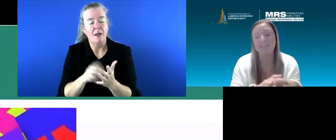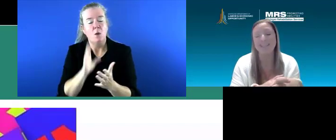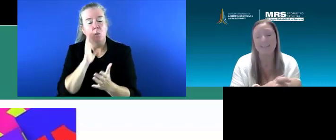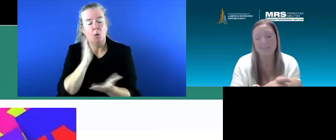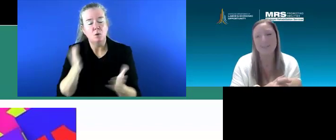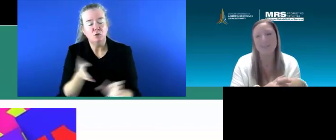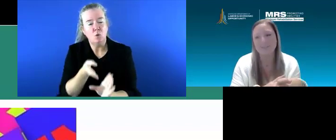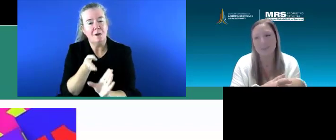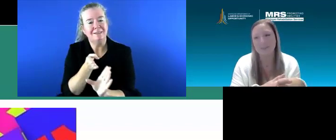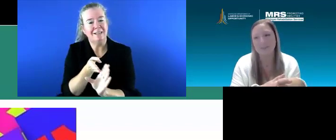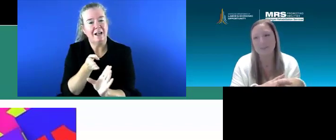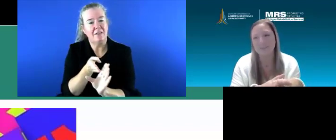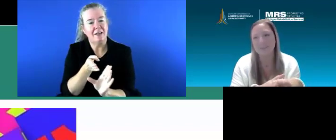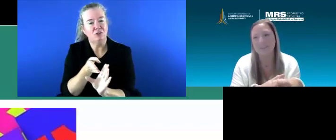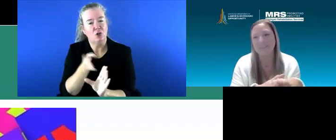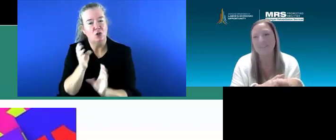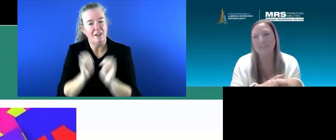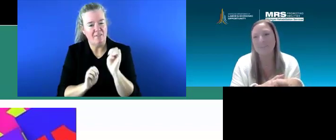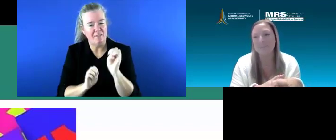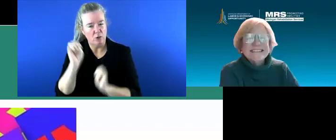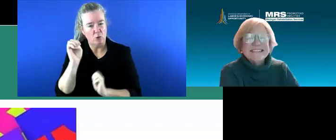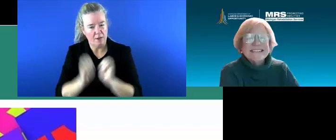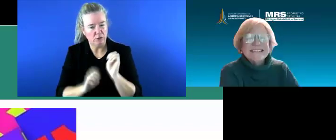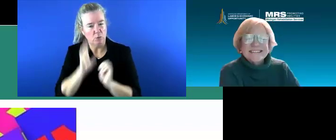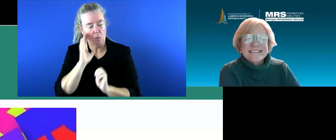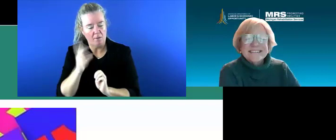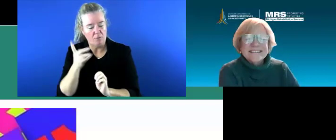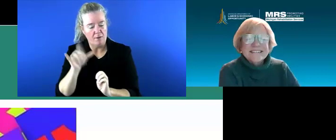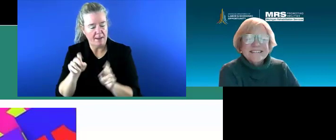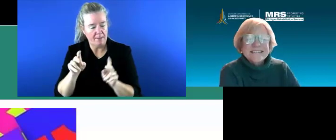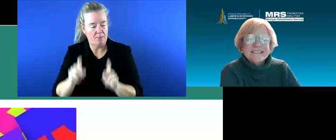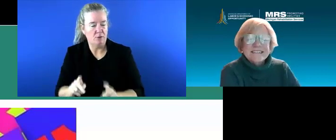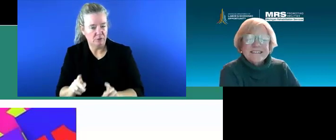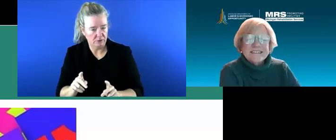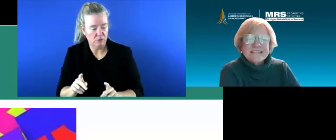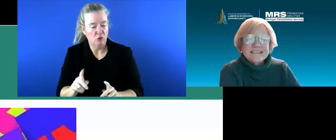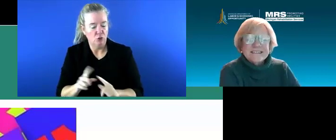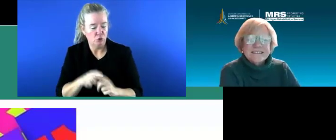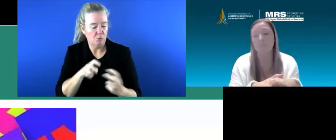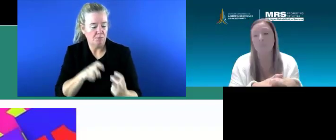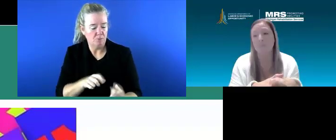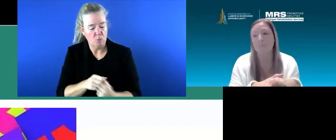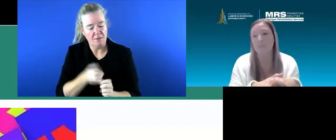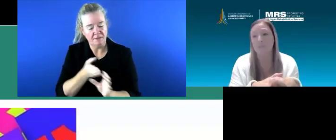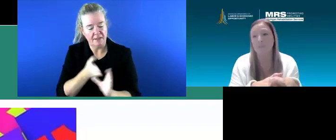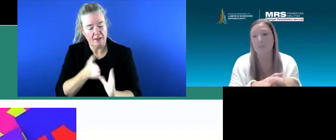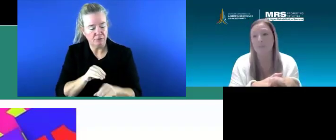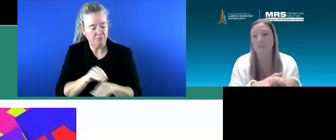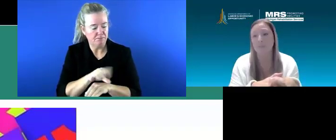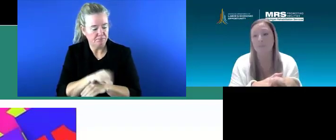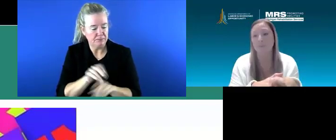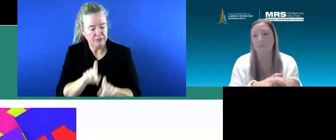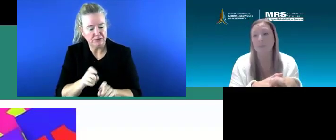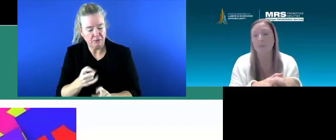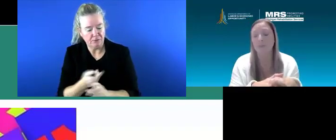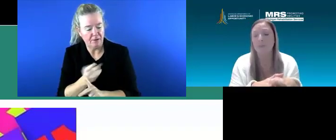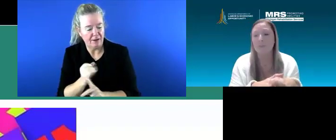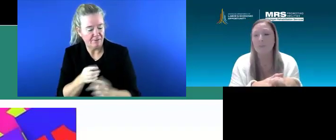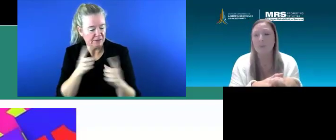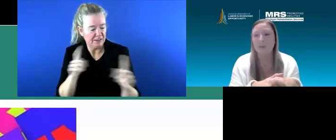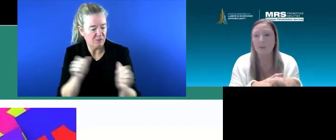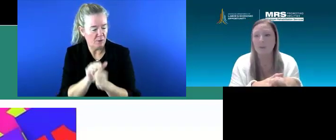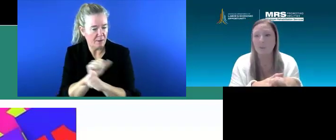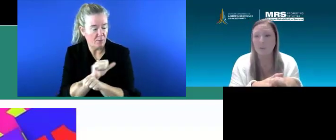evaluation for the individual to see where they're at for them to be successful in that employment.